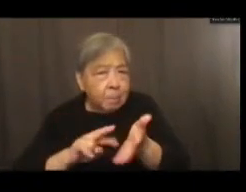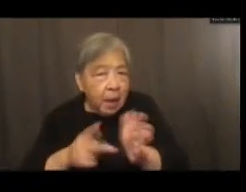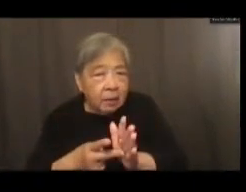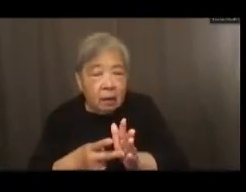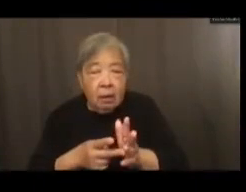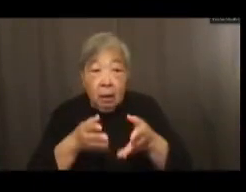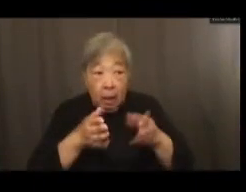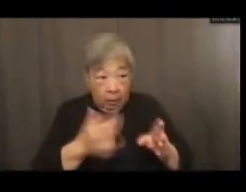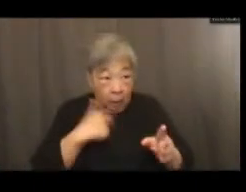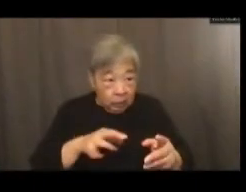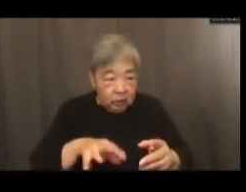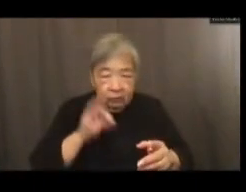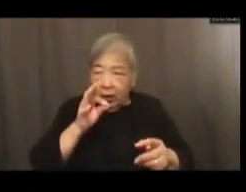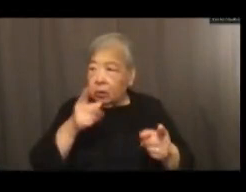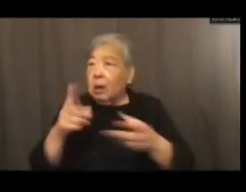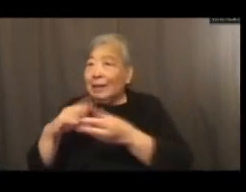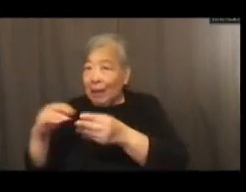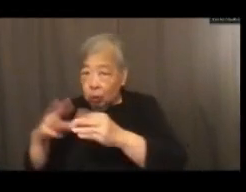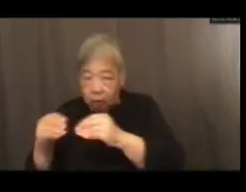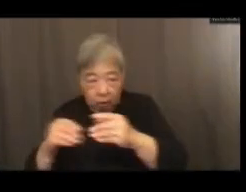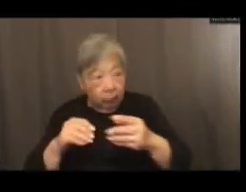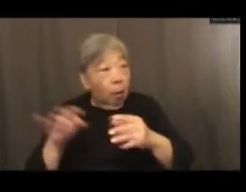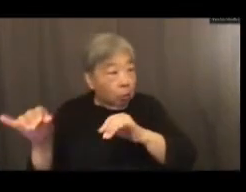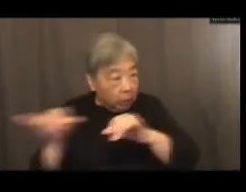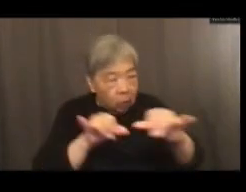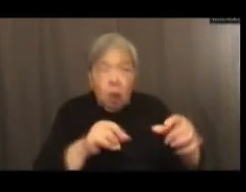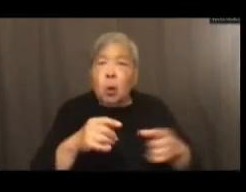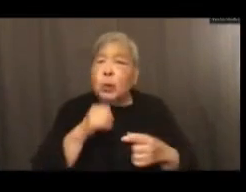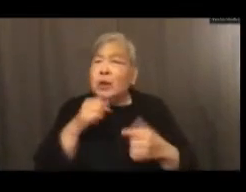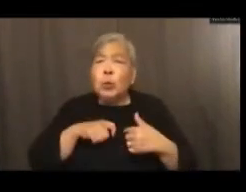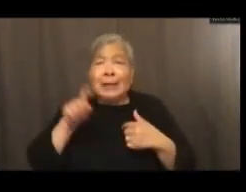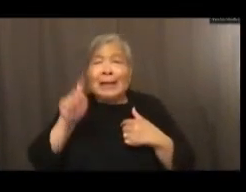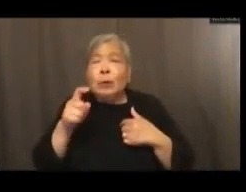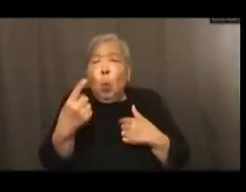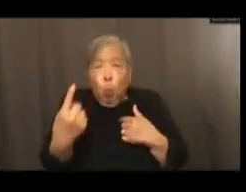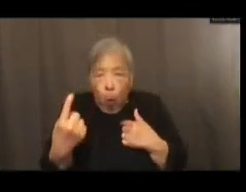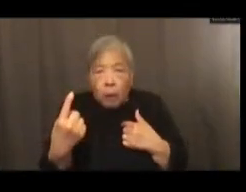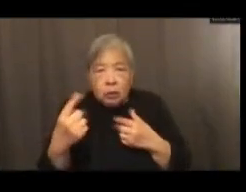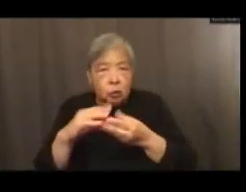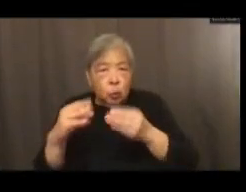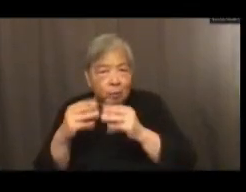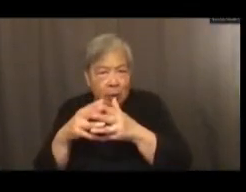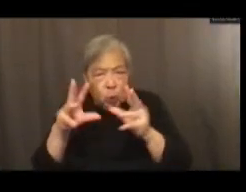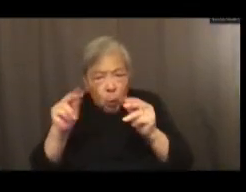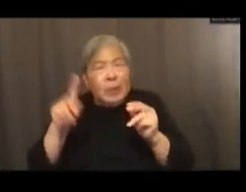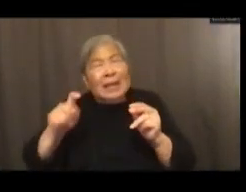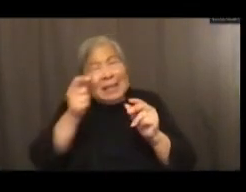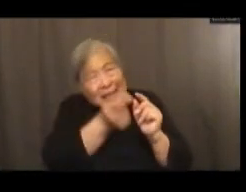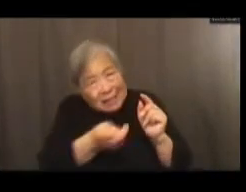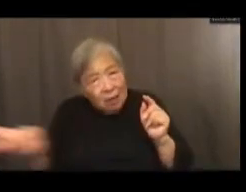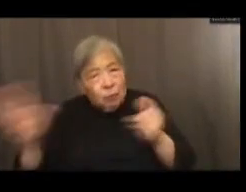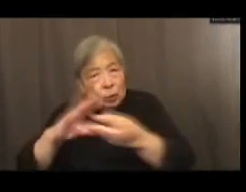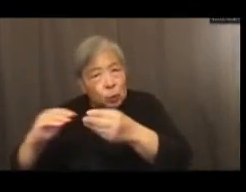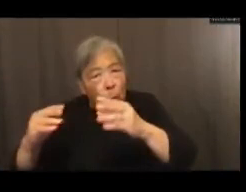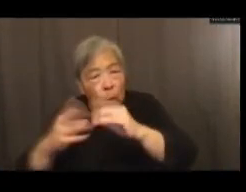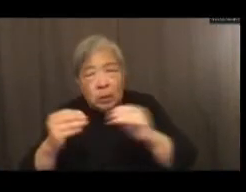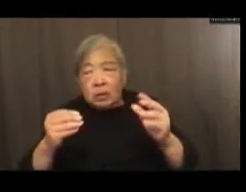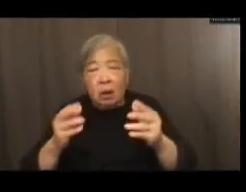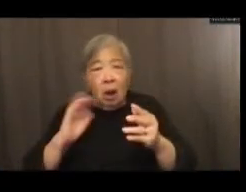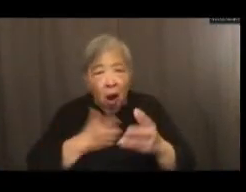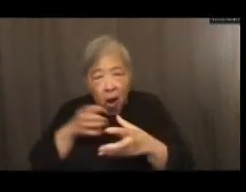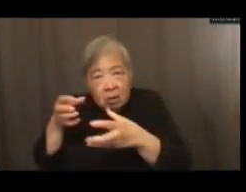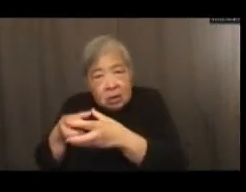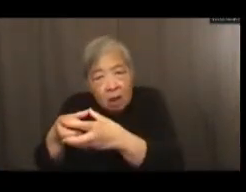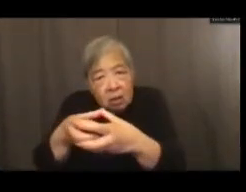shared narrative. I don't think we need a single story of America. We need multiple stories of what our solidarities are about,